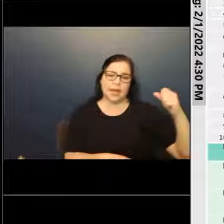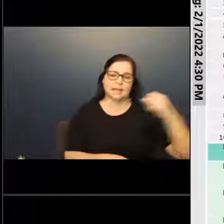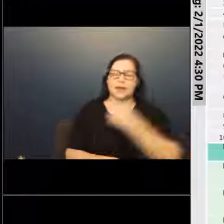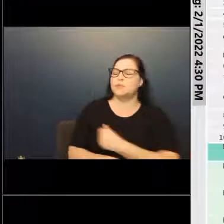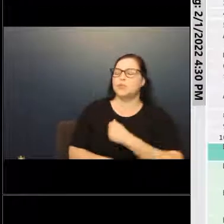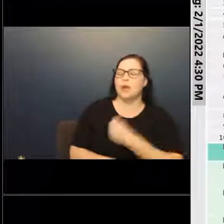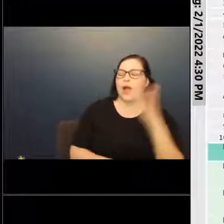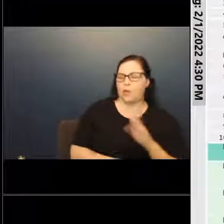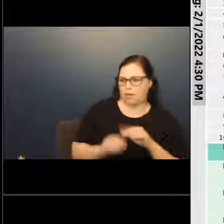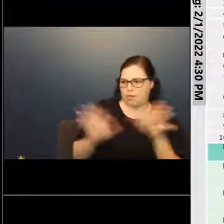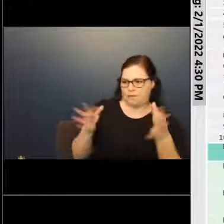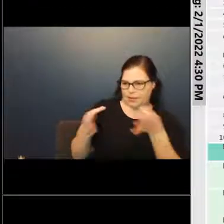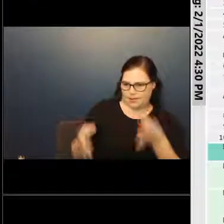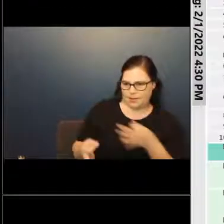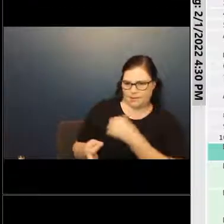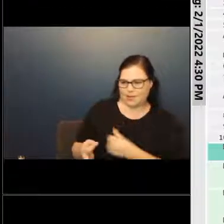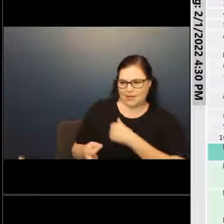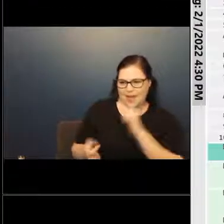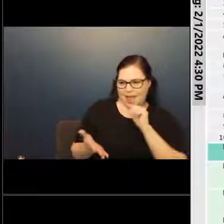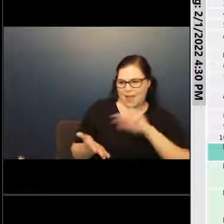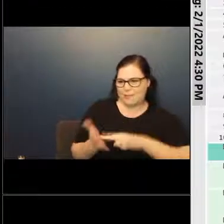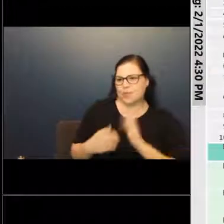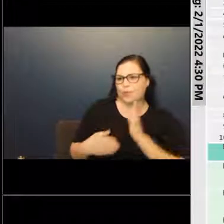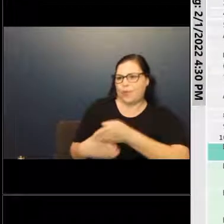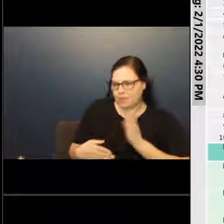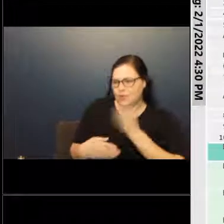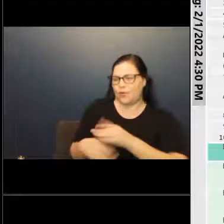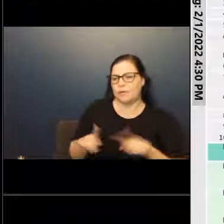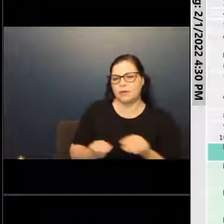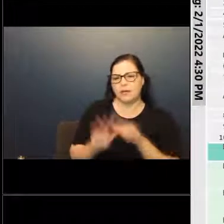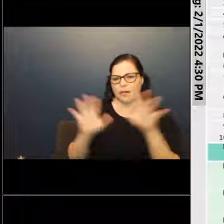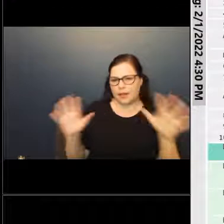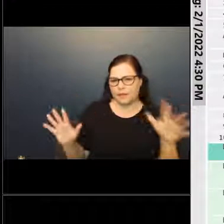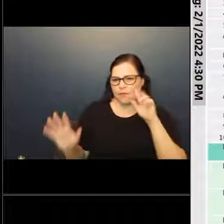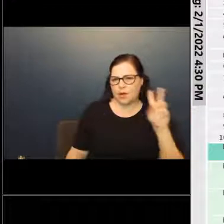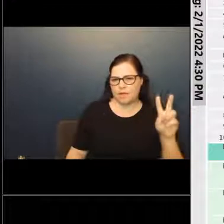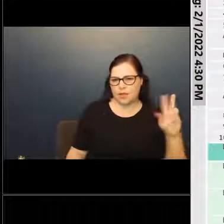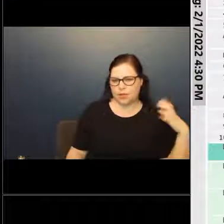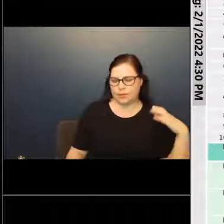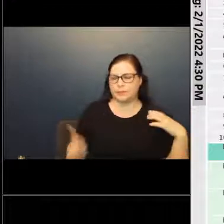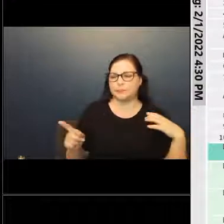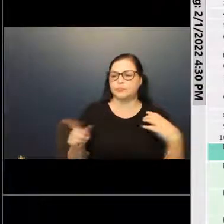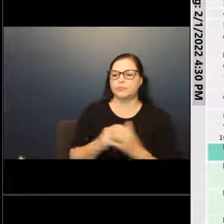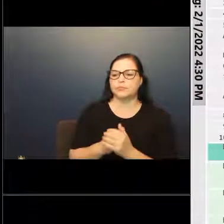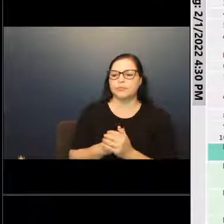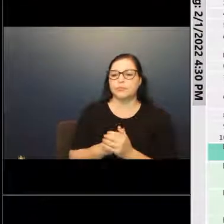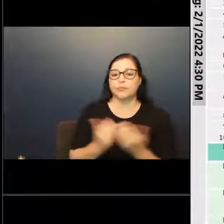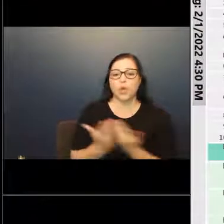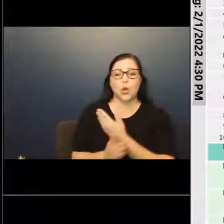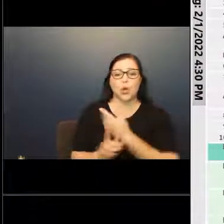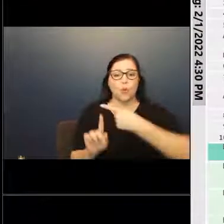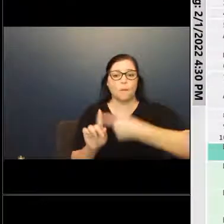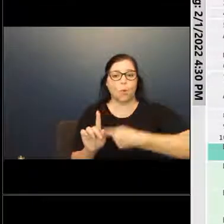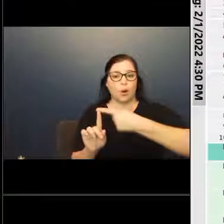Let me, let me just clarify. apologize. didn't mean to keep interrupting, but just to clarify for the vice chairman. Um, their new mortgage per